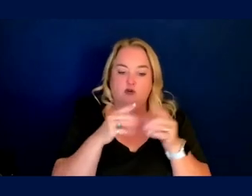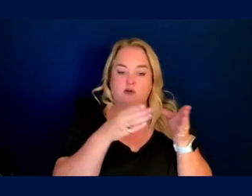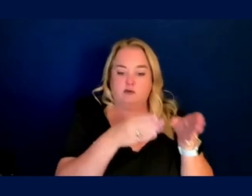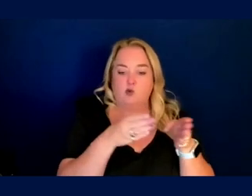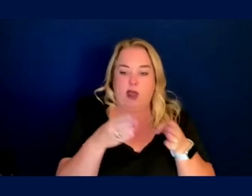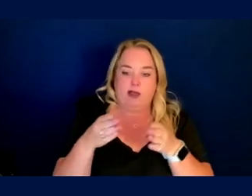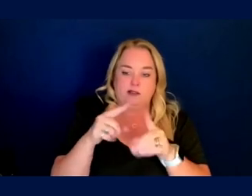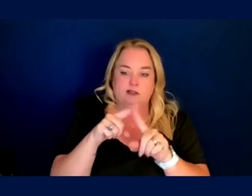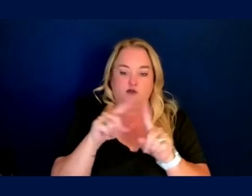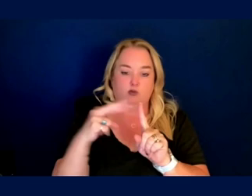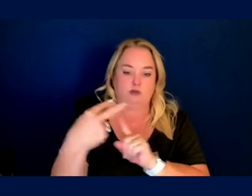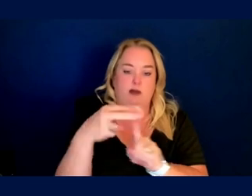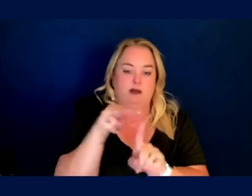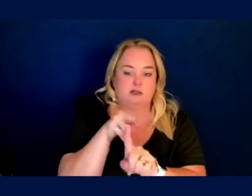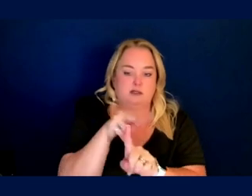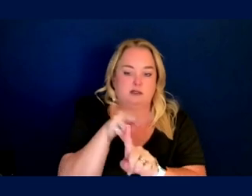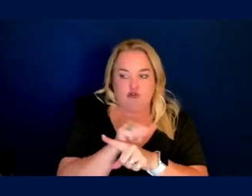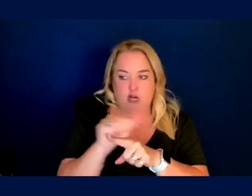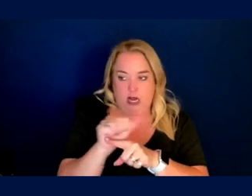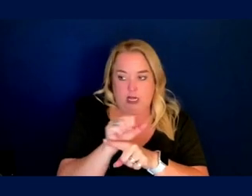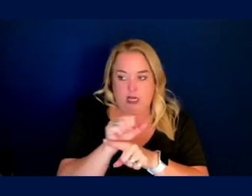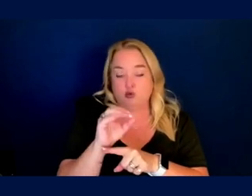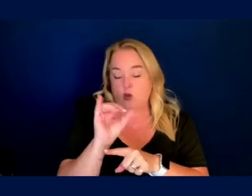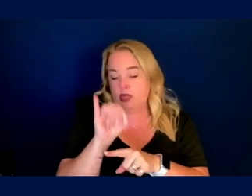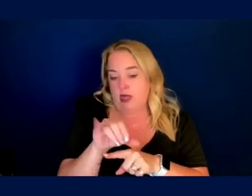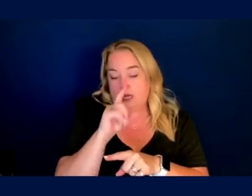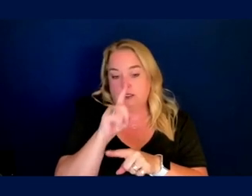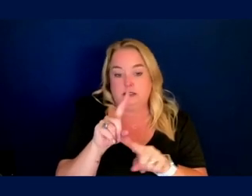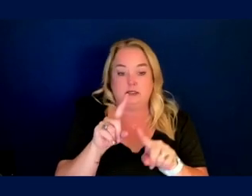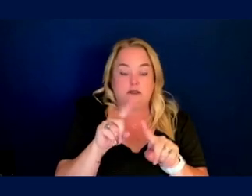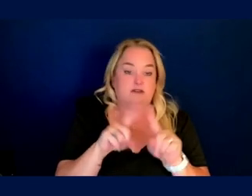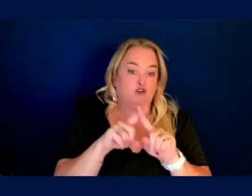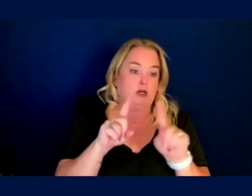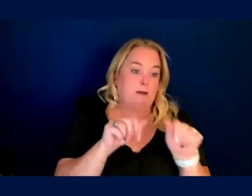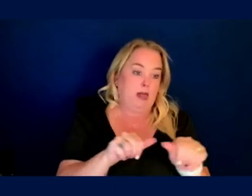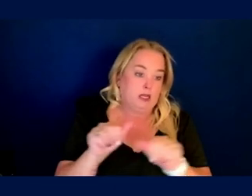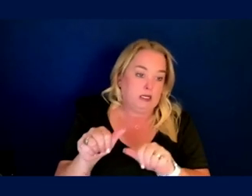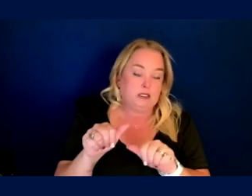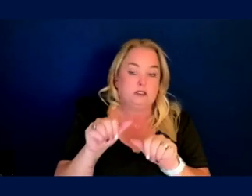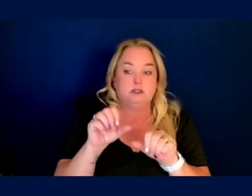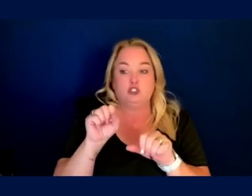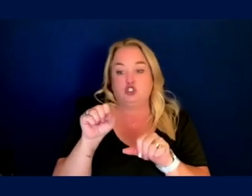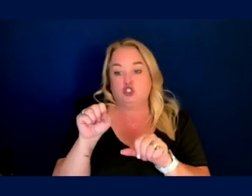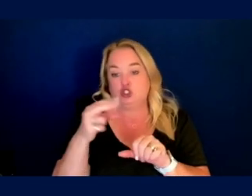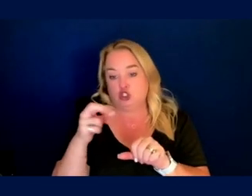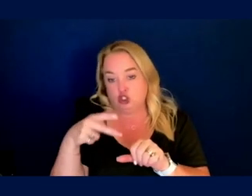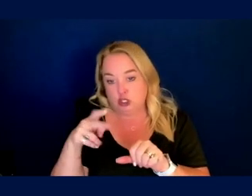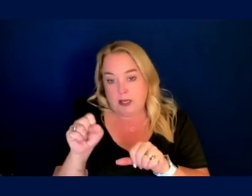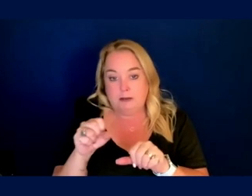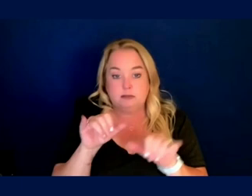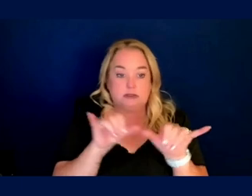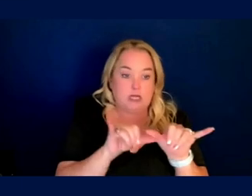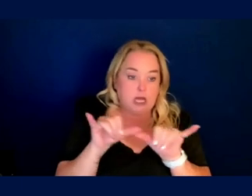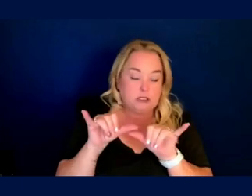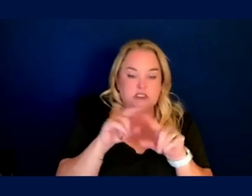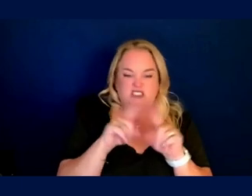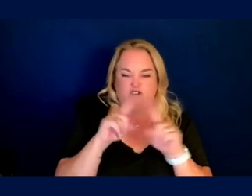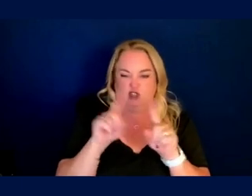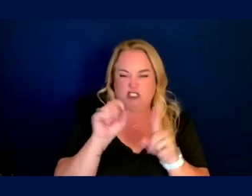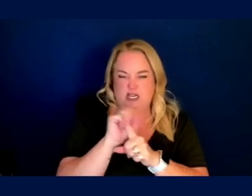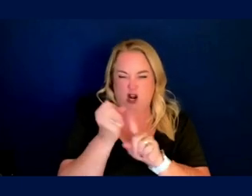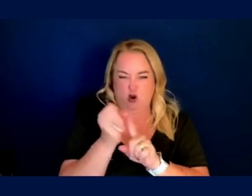build the environment so that people of all different abilities, shapes, and sizes can navigate in a variety of different scenarios.